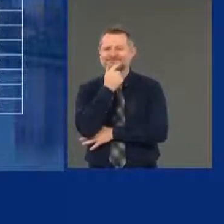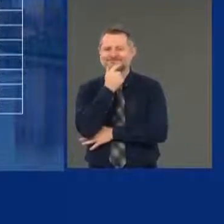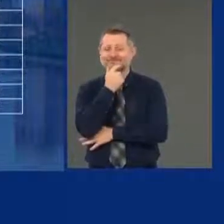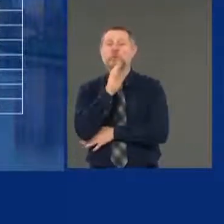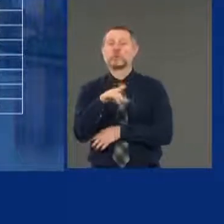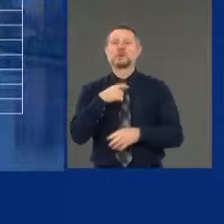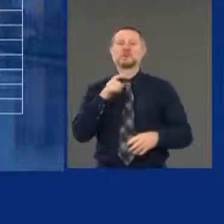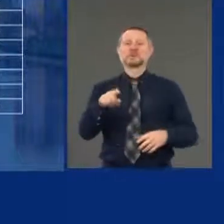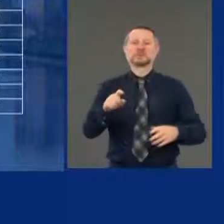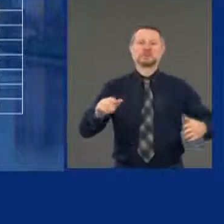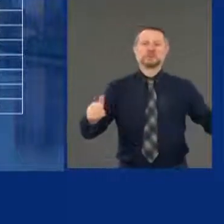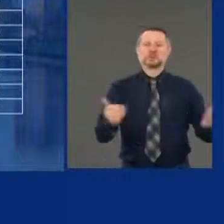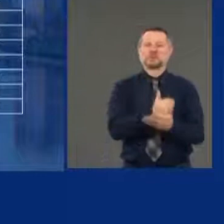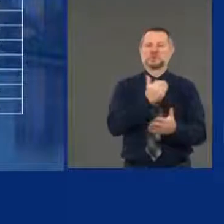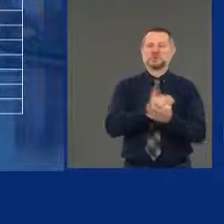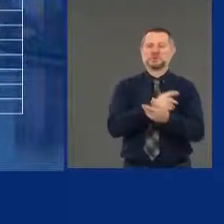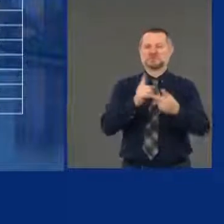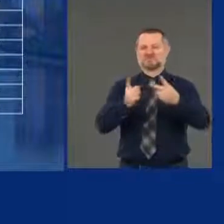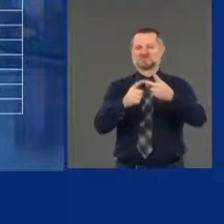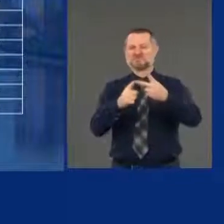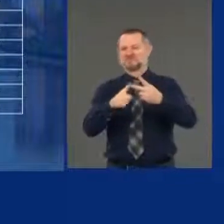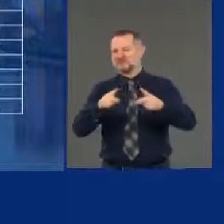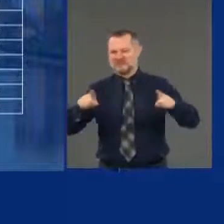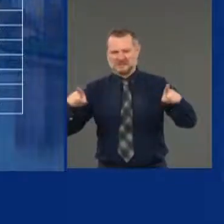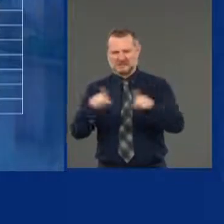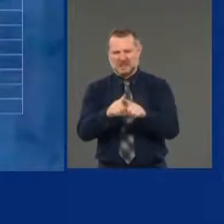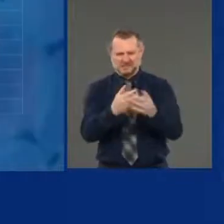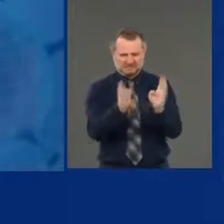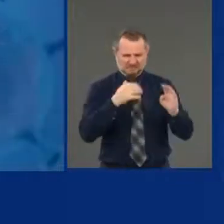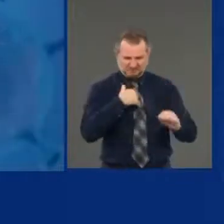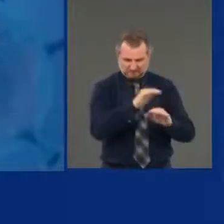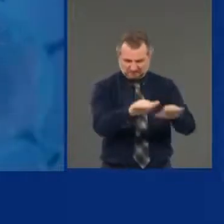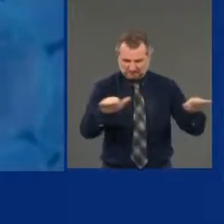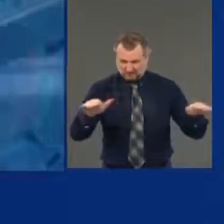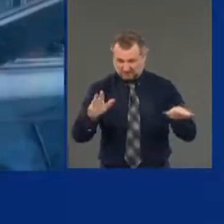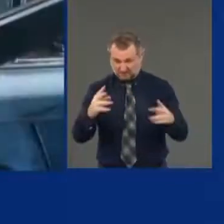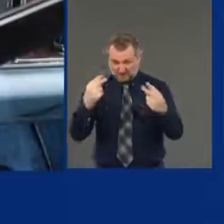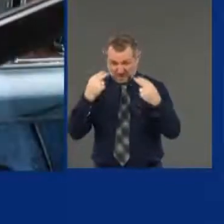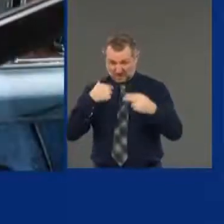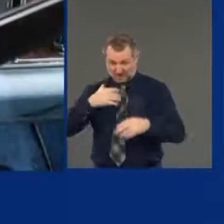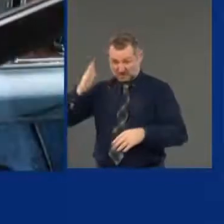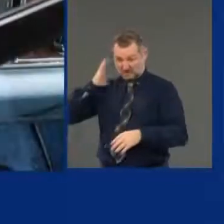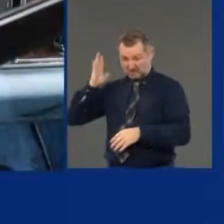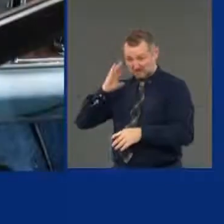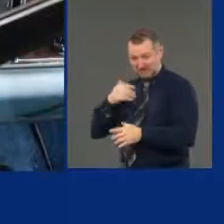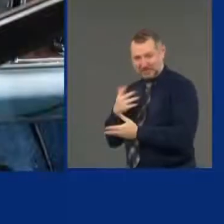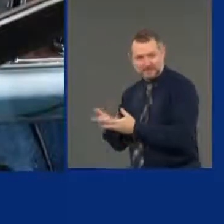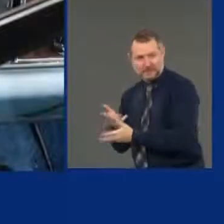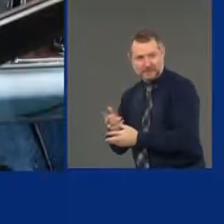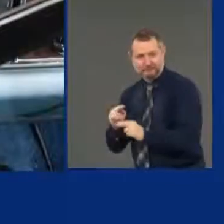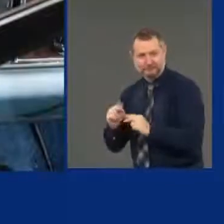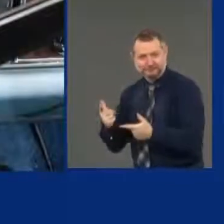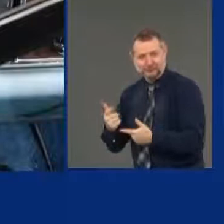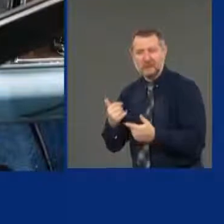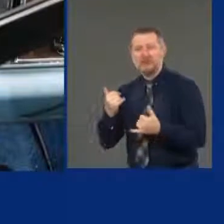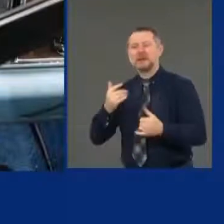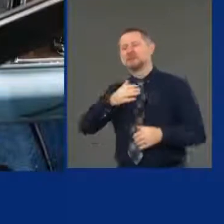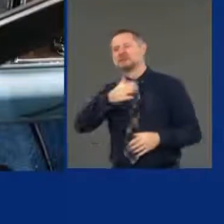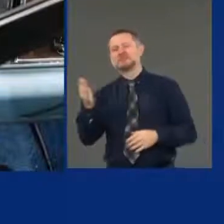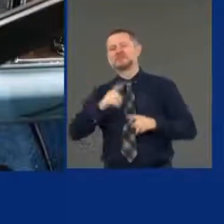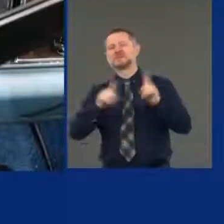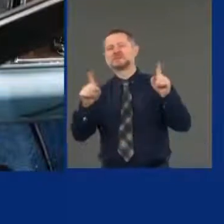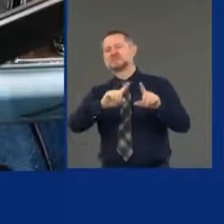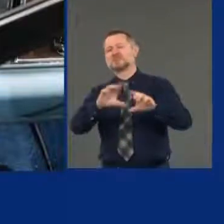So I went back to the same team after this miscommunication last time. And I said, look, I want you to think about a 1968 GTO